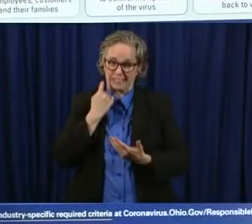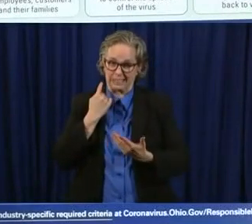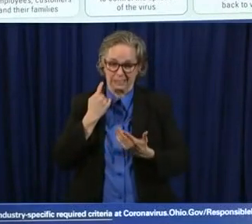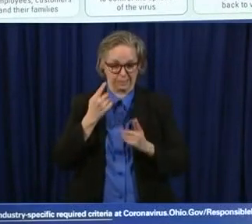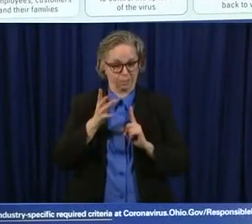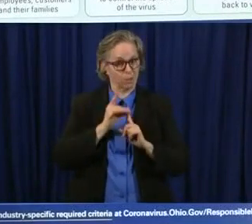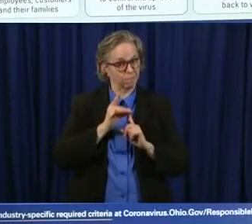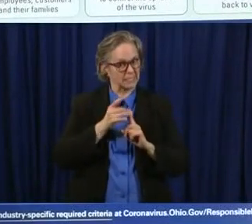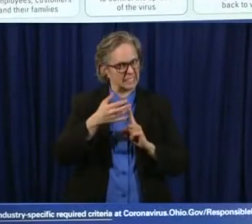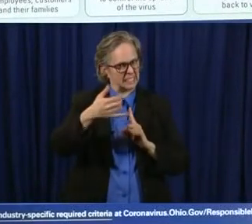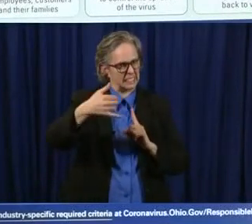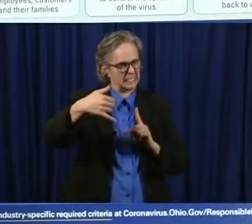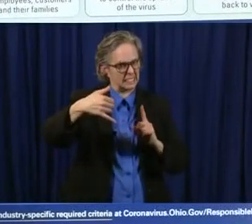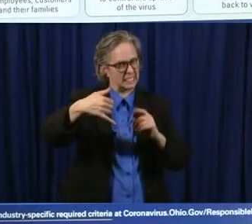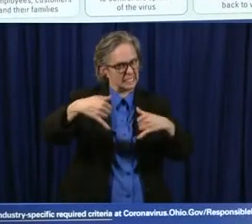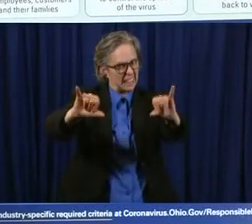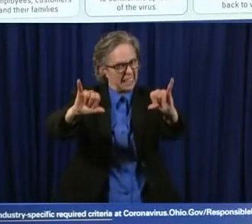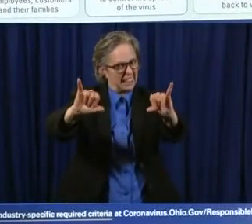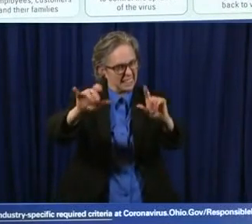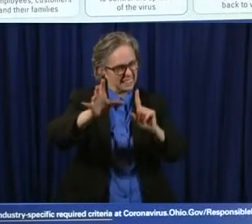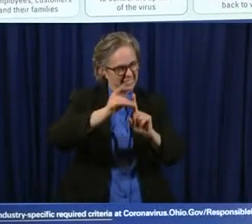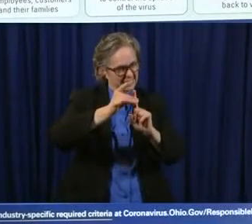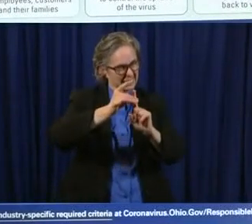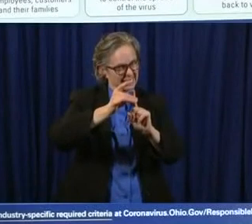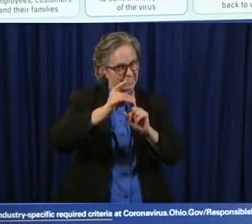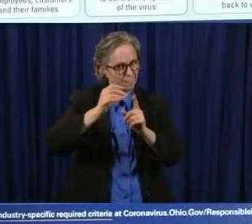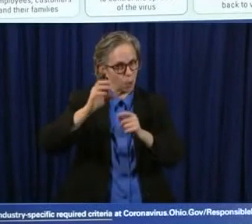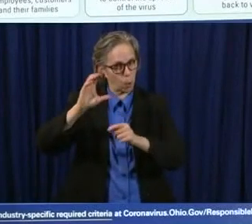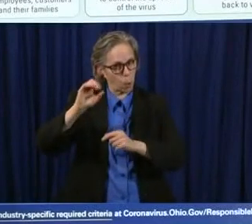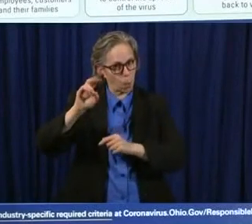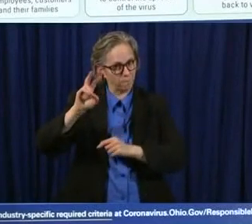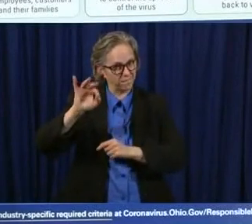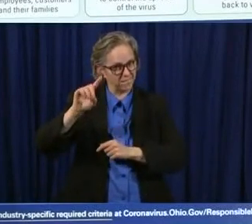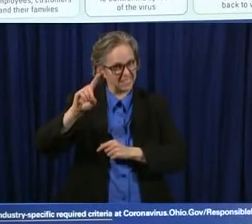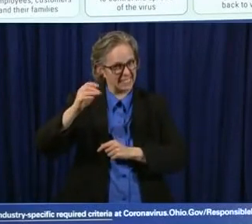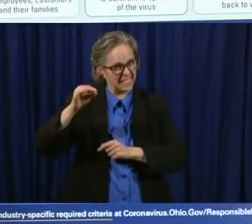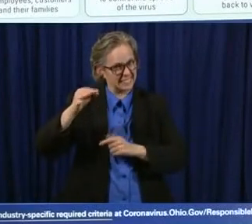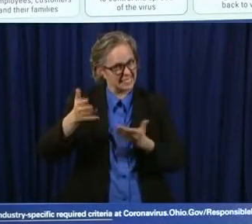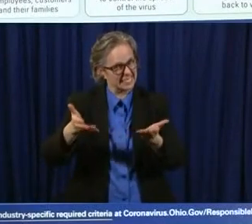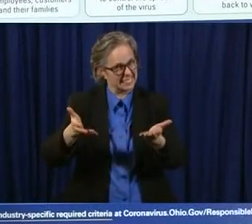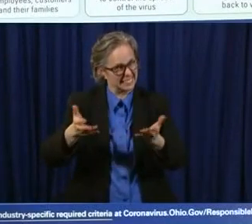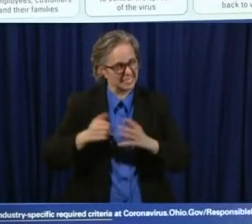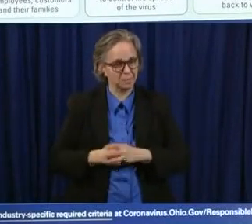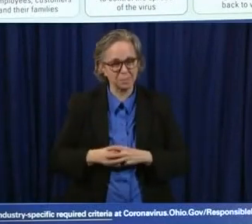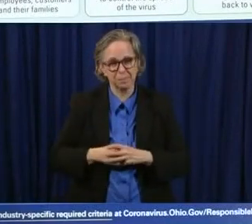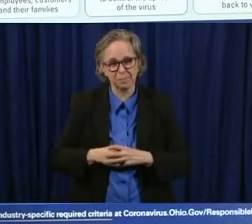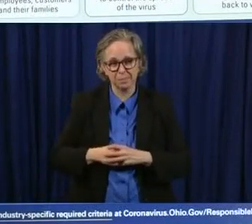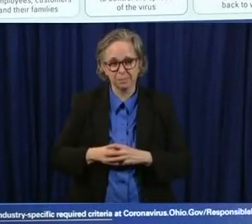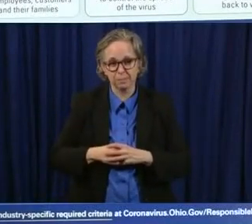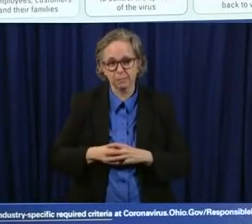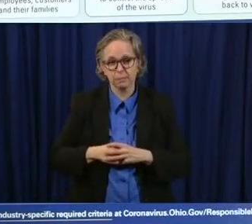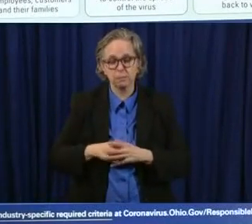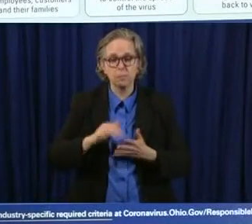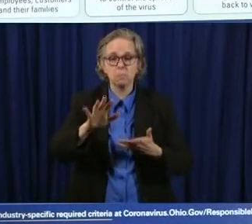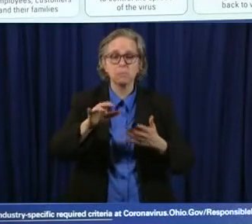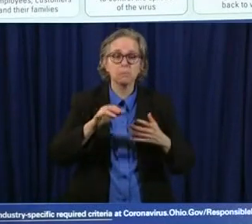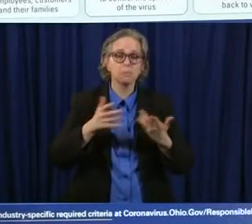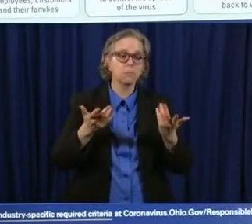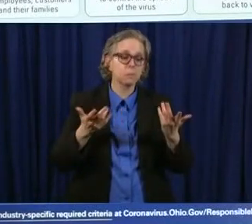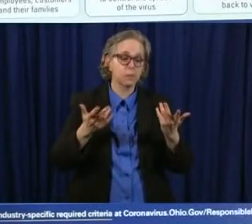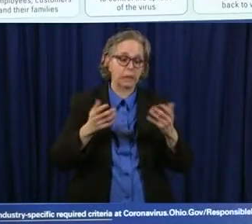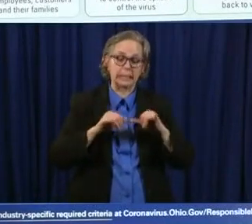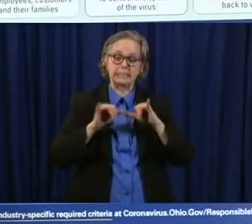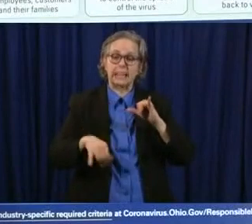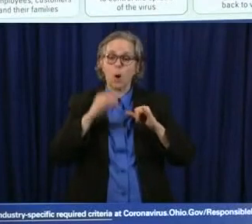the covet 19 and so we decided to kind of keep the keep the stay-at-home order but as you know that